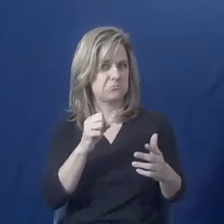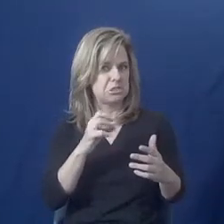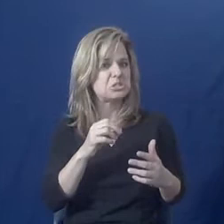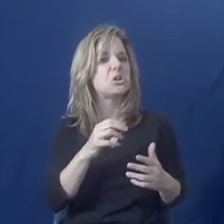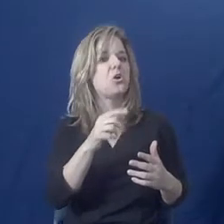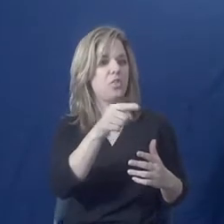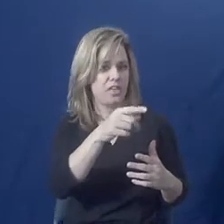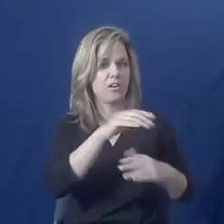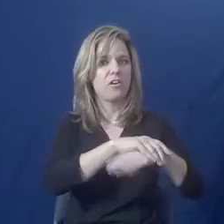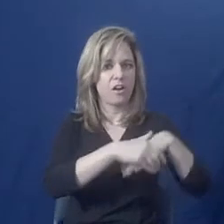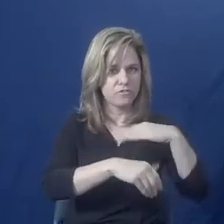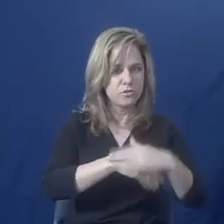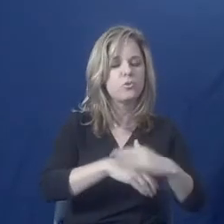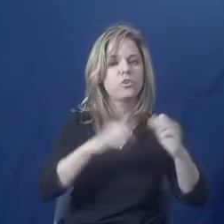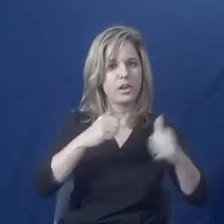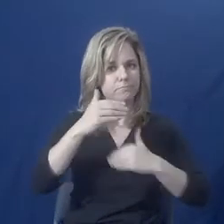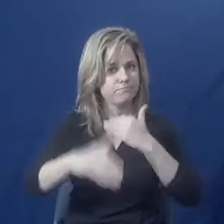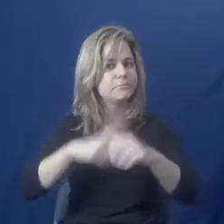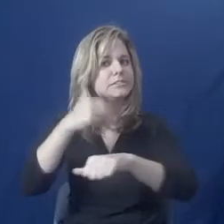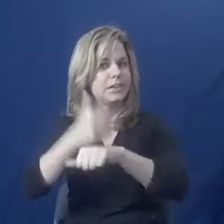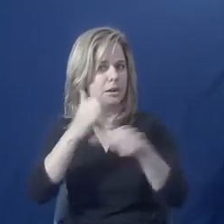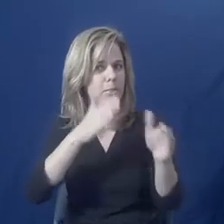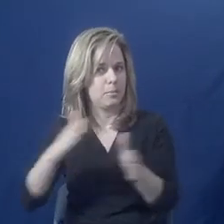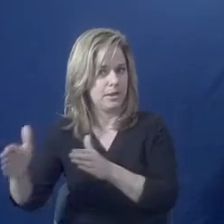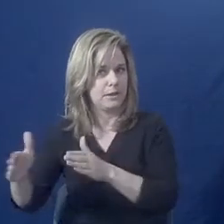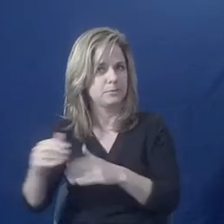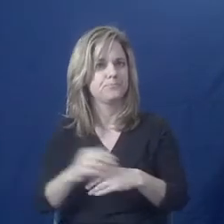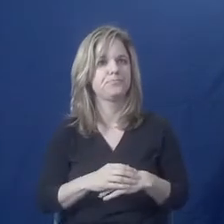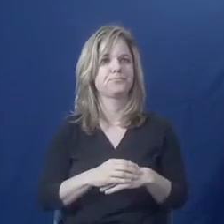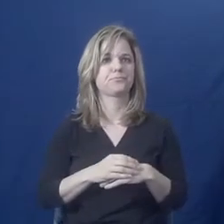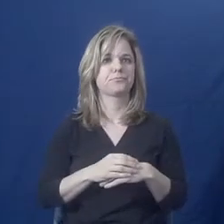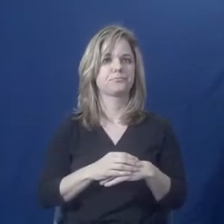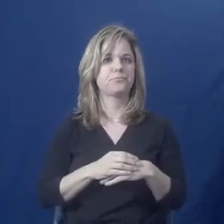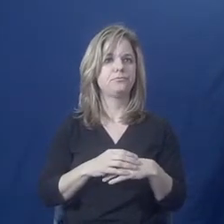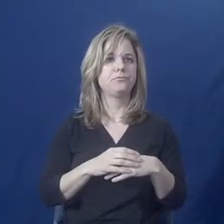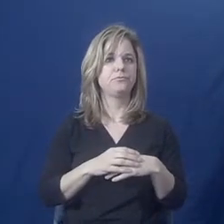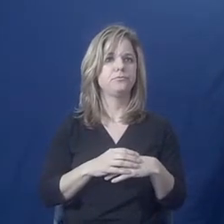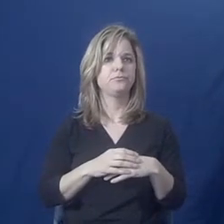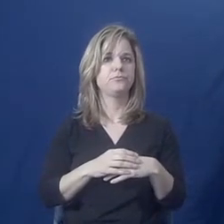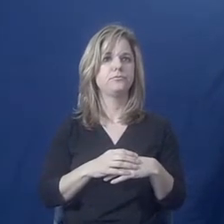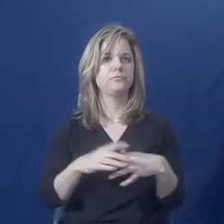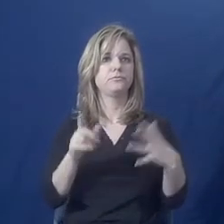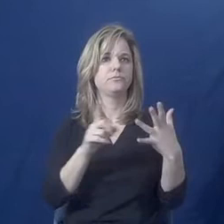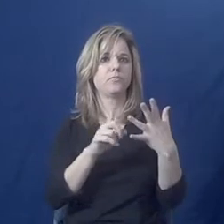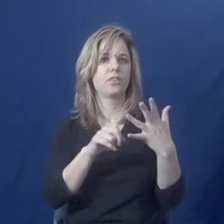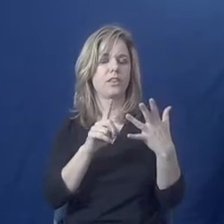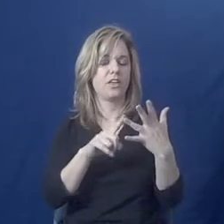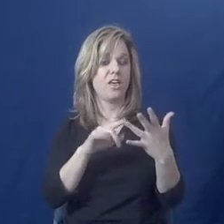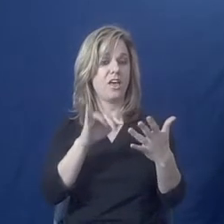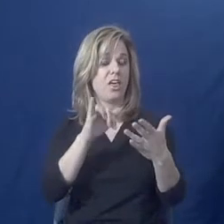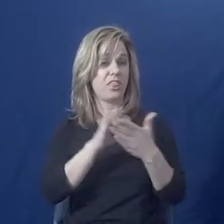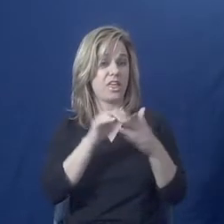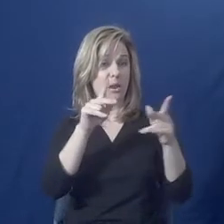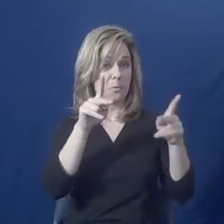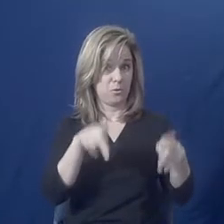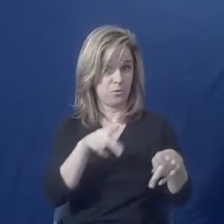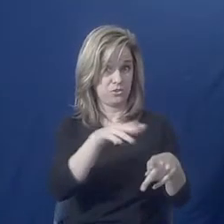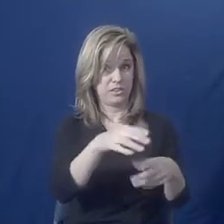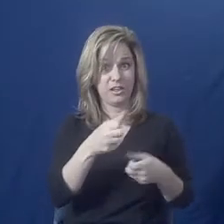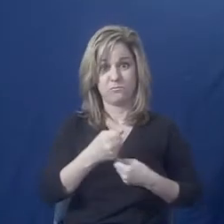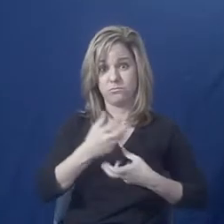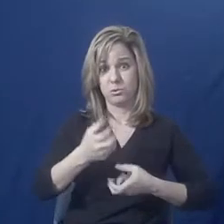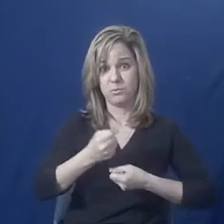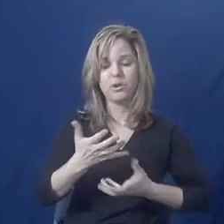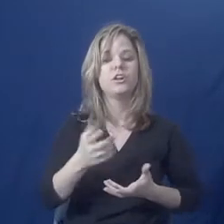meat of the conversation. Validate what the person is saying. They know their situation and they know the